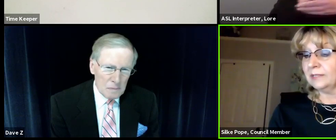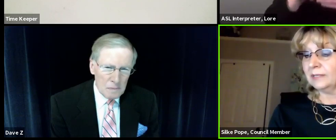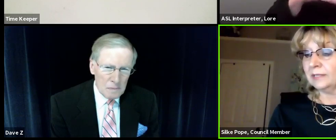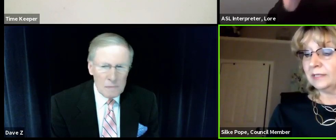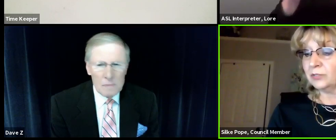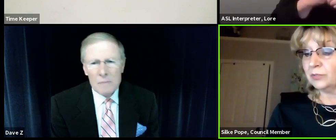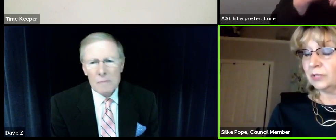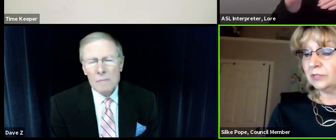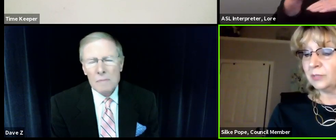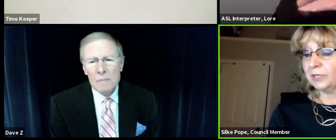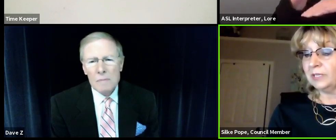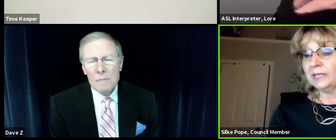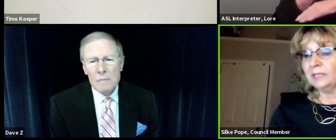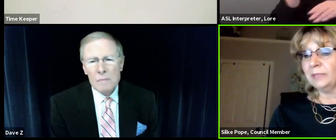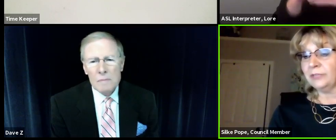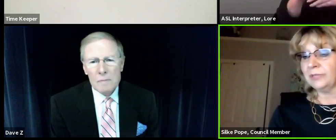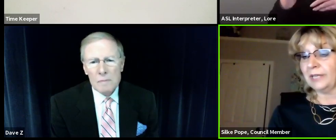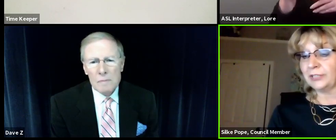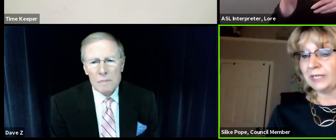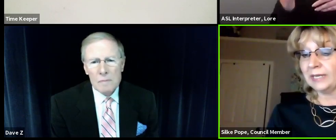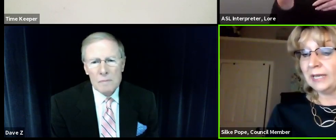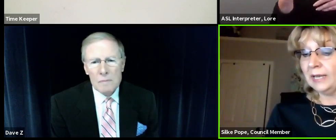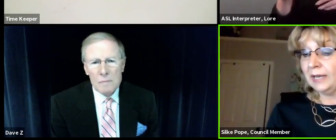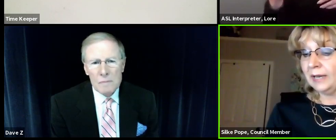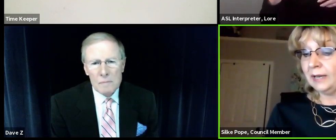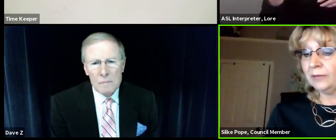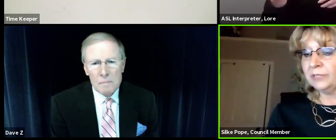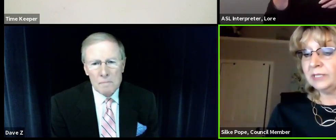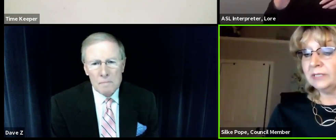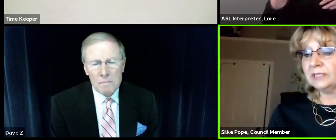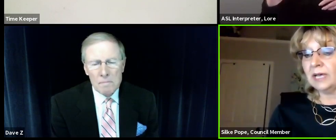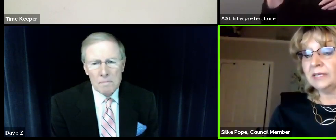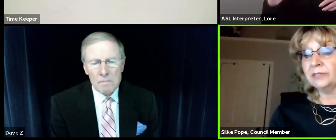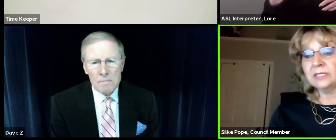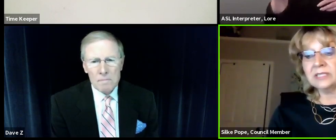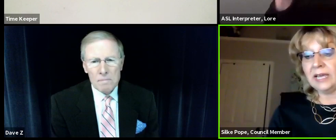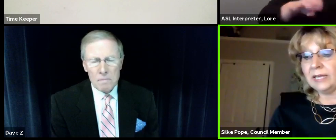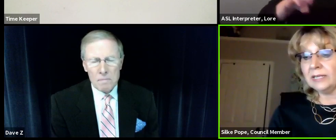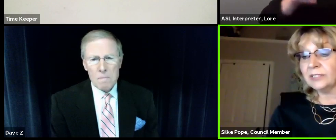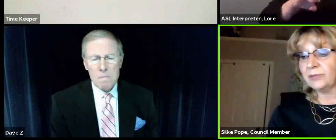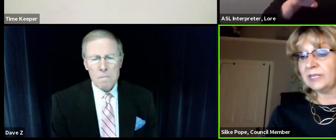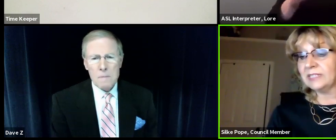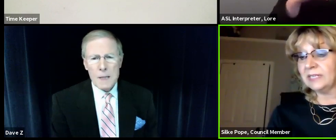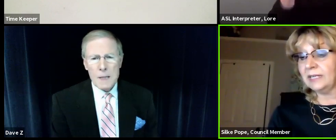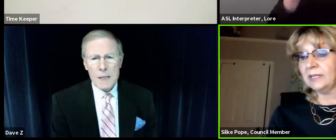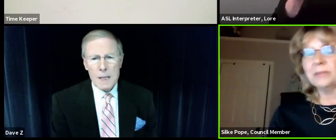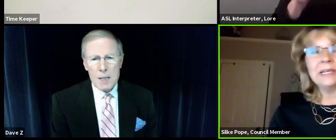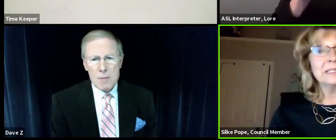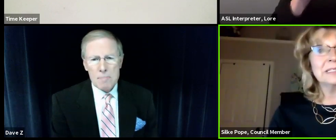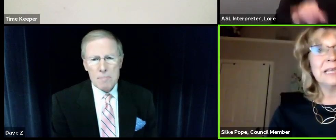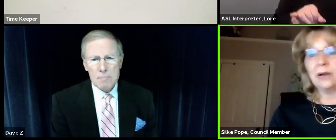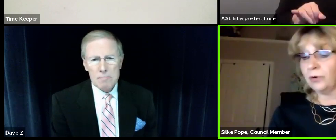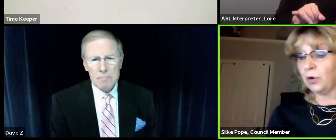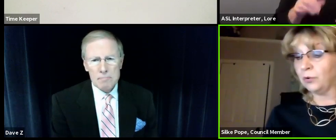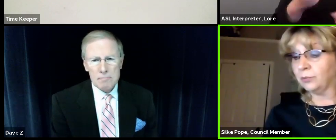grade in Spring Hill Lake Elementary, actually. We then decided to stay in this great city and make this our home.